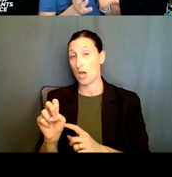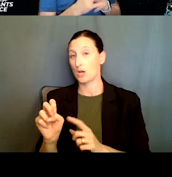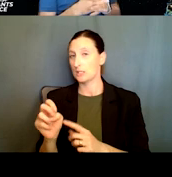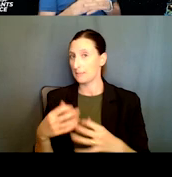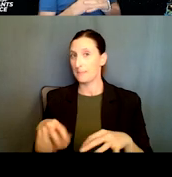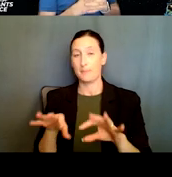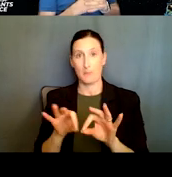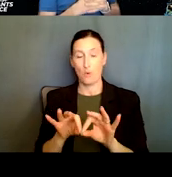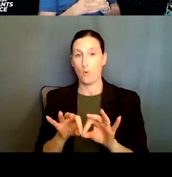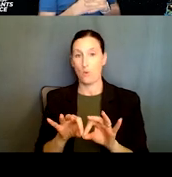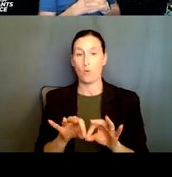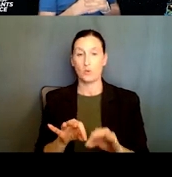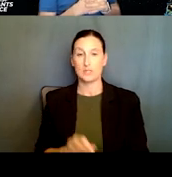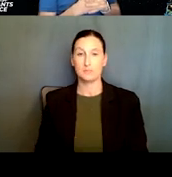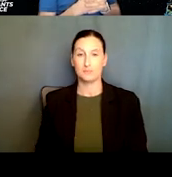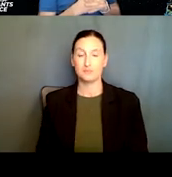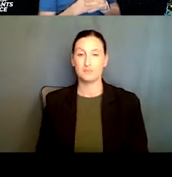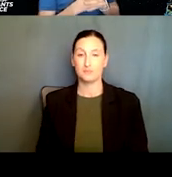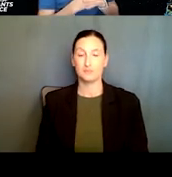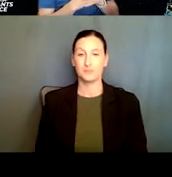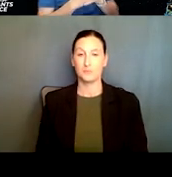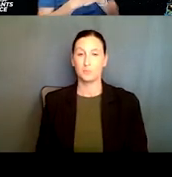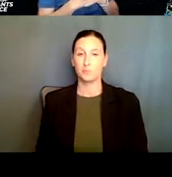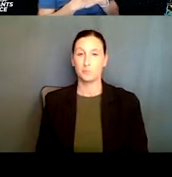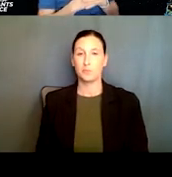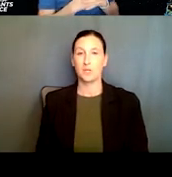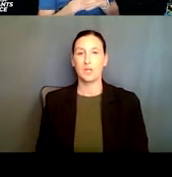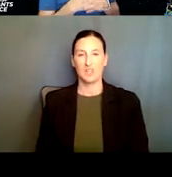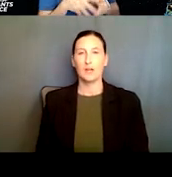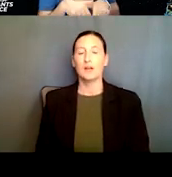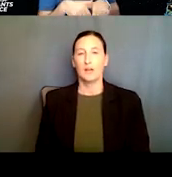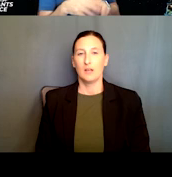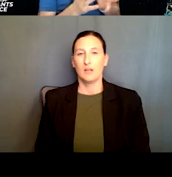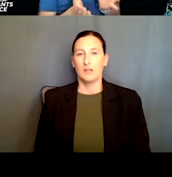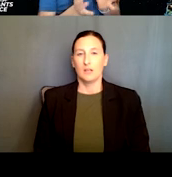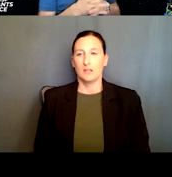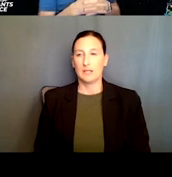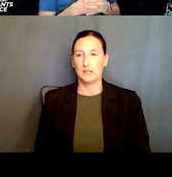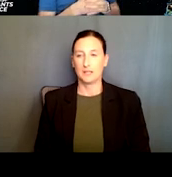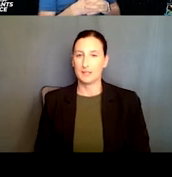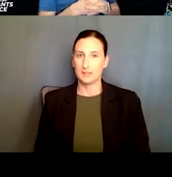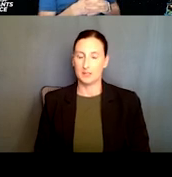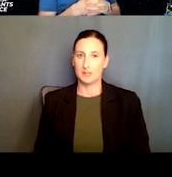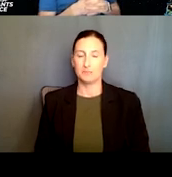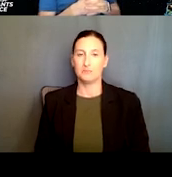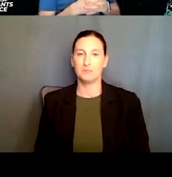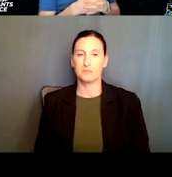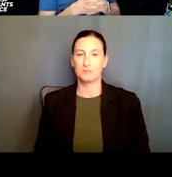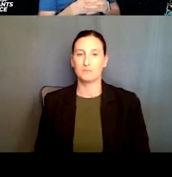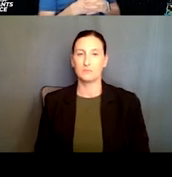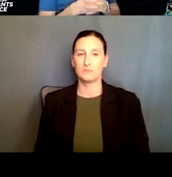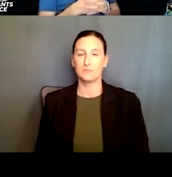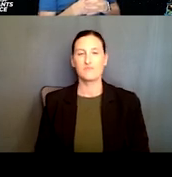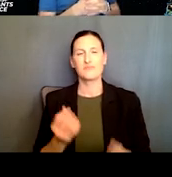Mobile, uh, social networks, internet of things, and so on. And this, uh, on the last level, uh, there are many